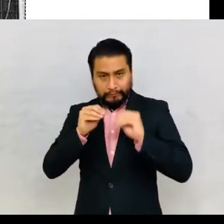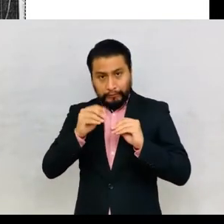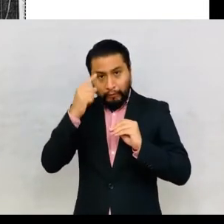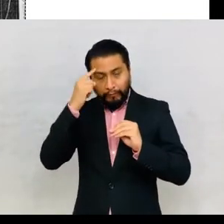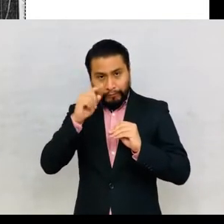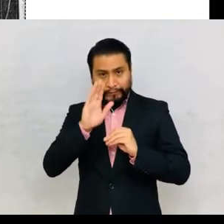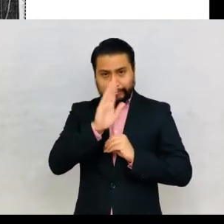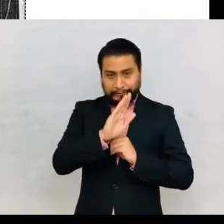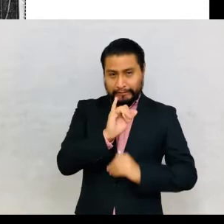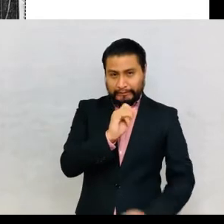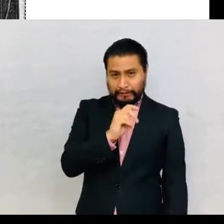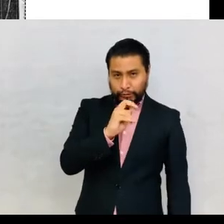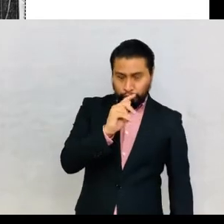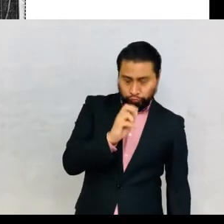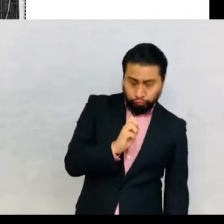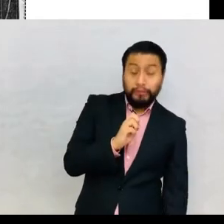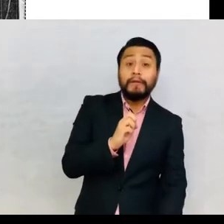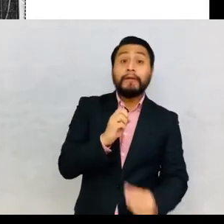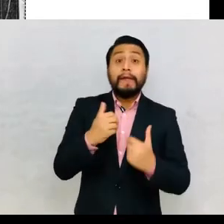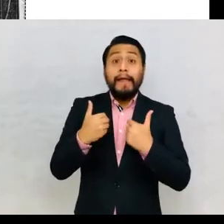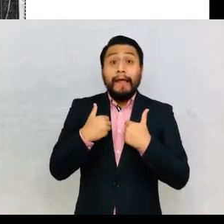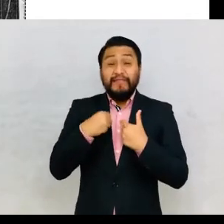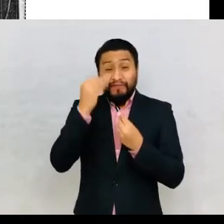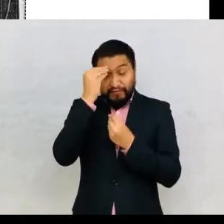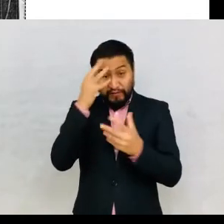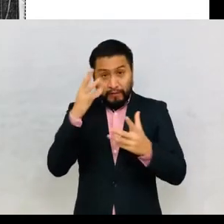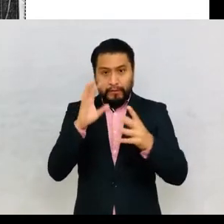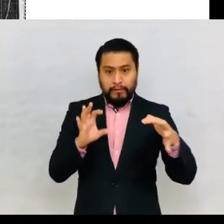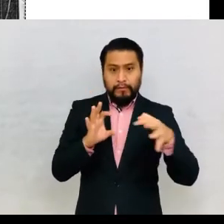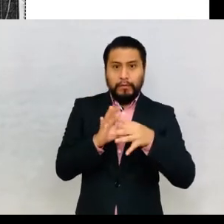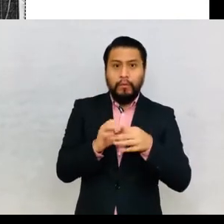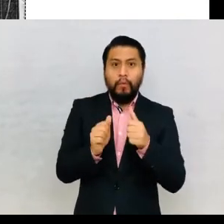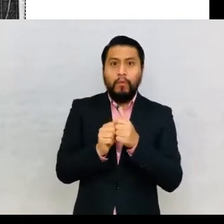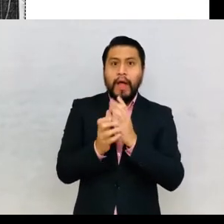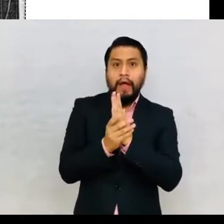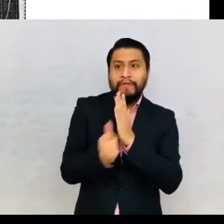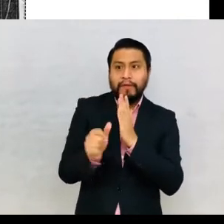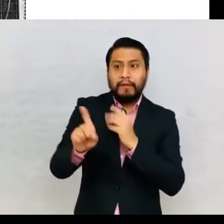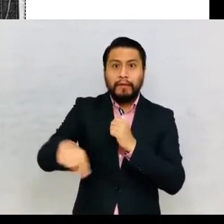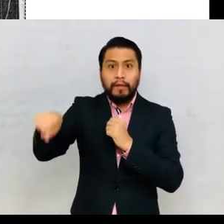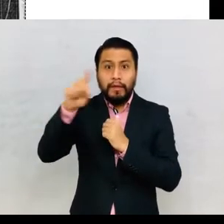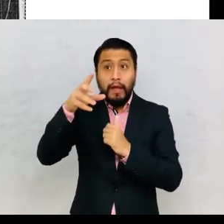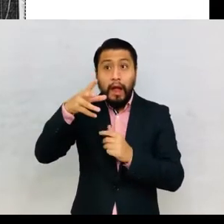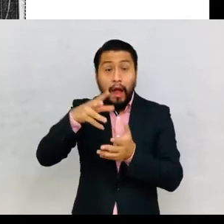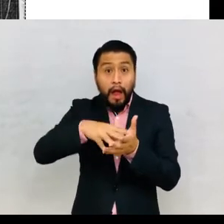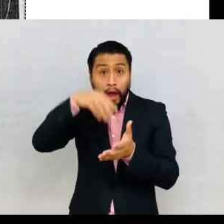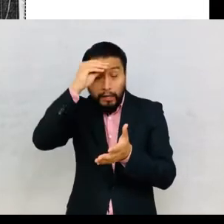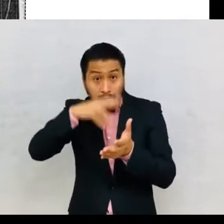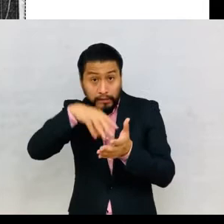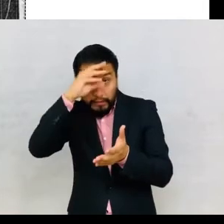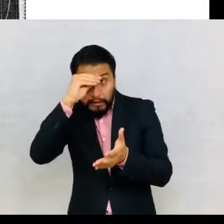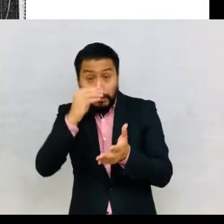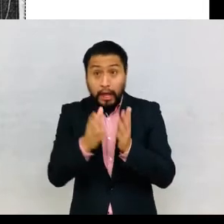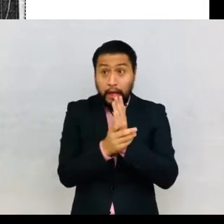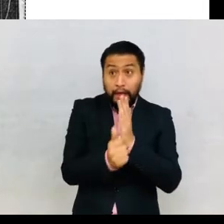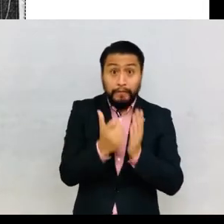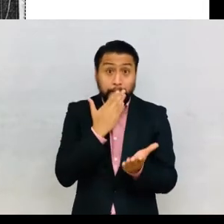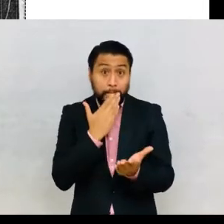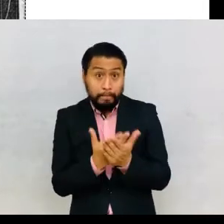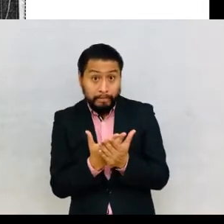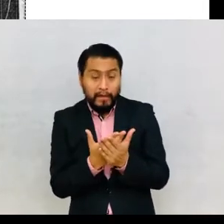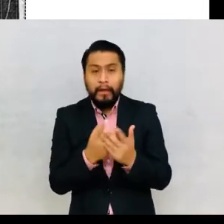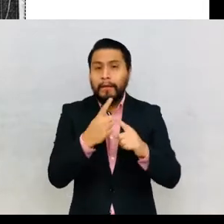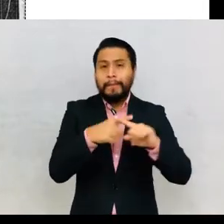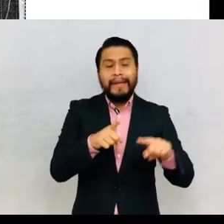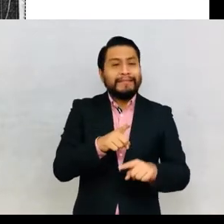Institute. These data were beginning to be associated with the ability to learn, but they were not concerned with mental health